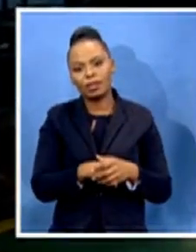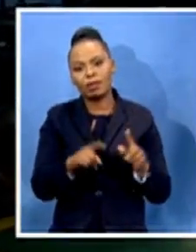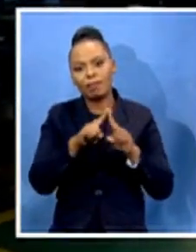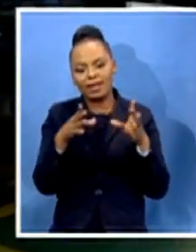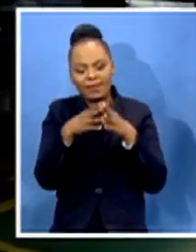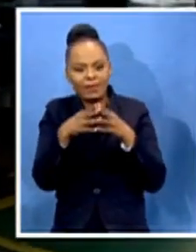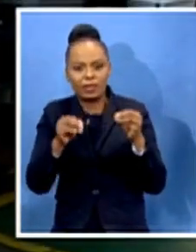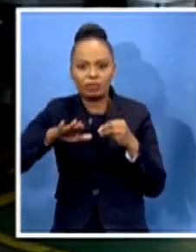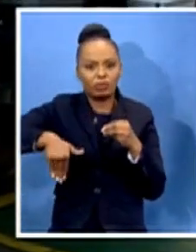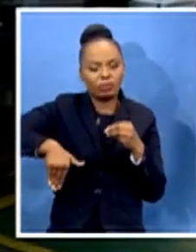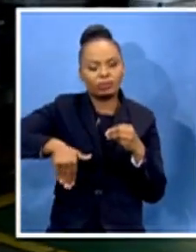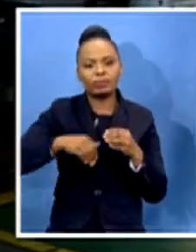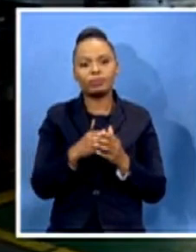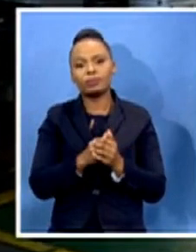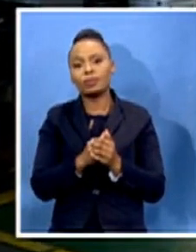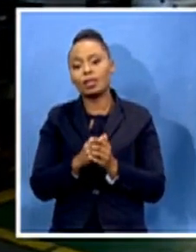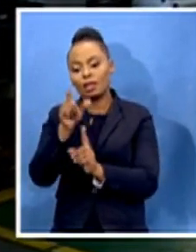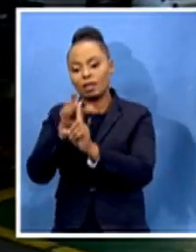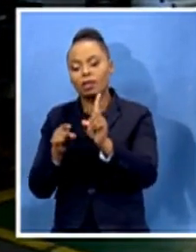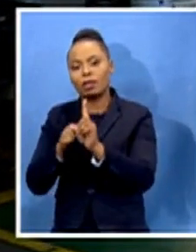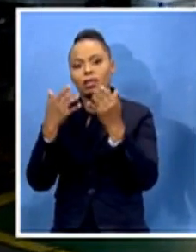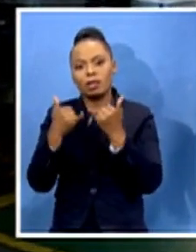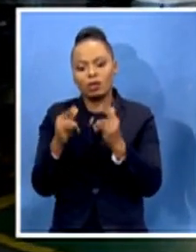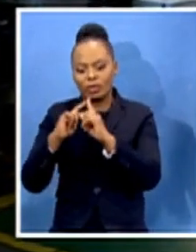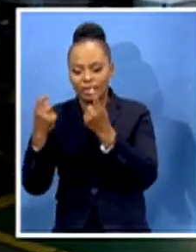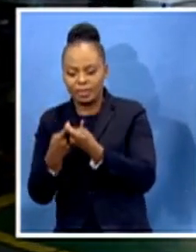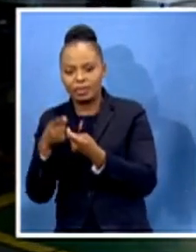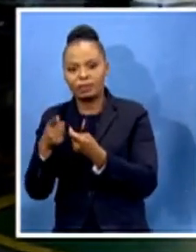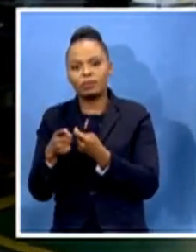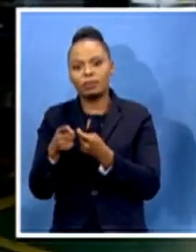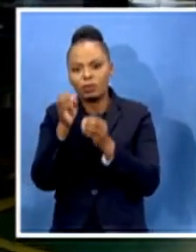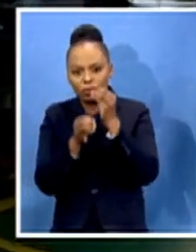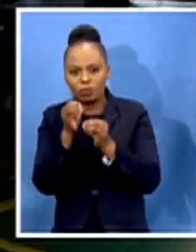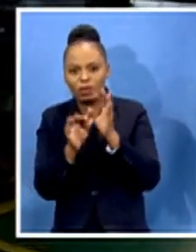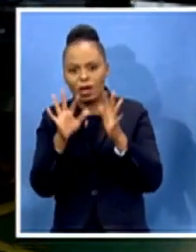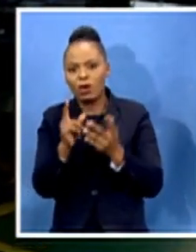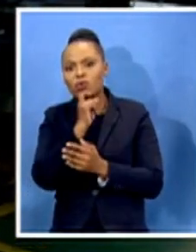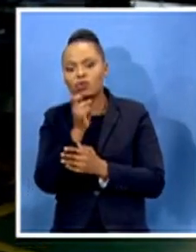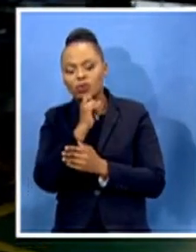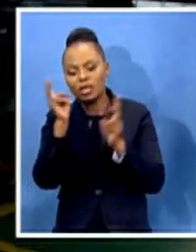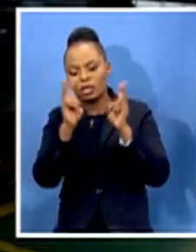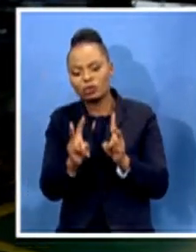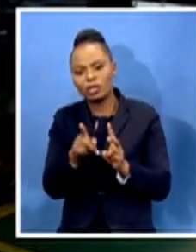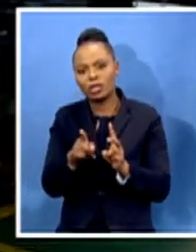now working to reduce the level of electronics and making it more robust for day-to-day use.